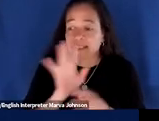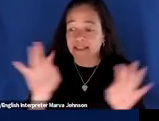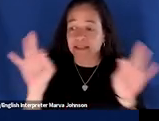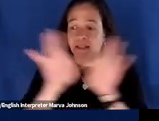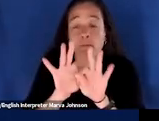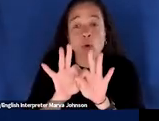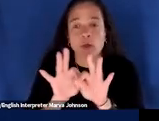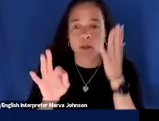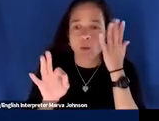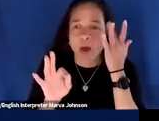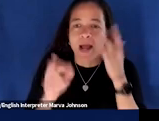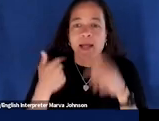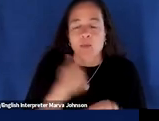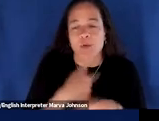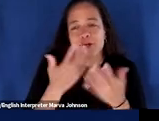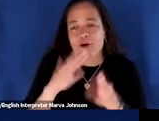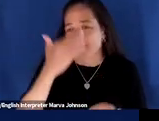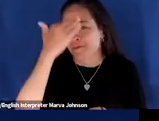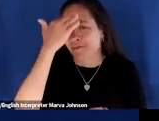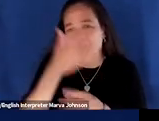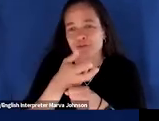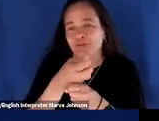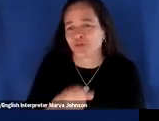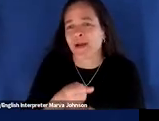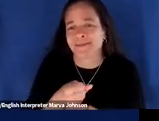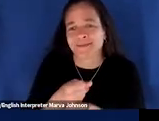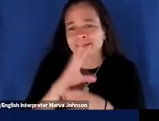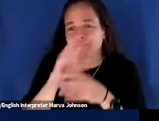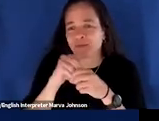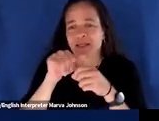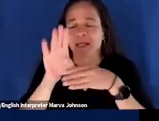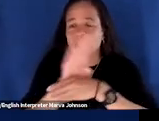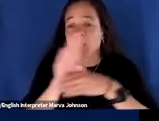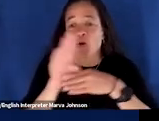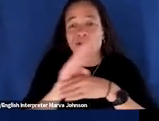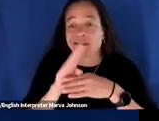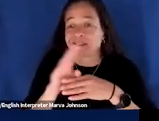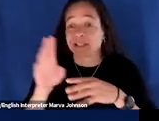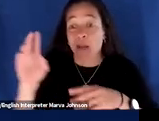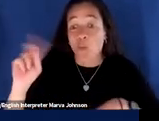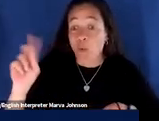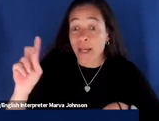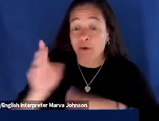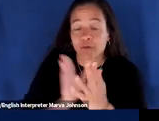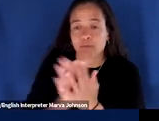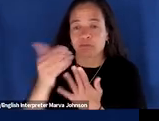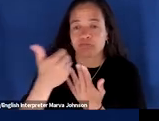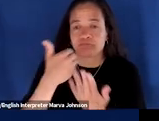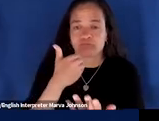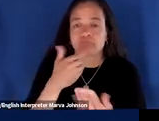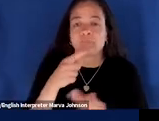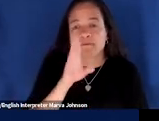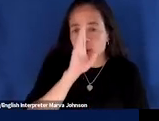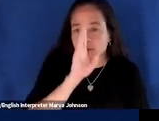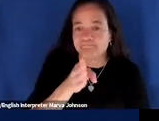that trust in an organization comes from transparency it comes from being straightforward acknowledging